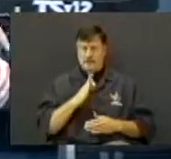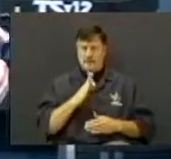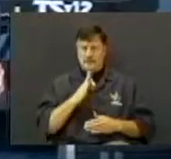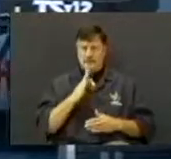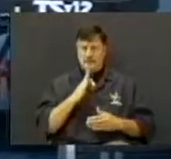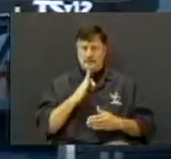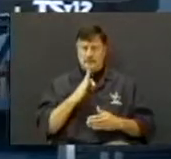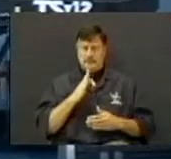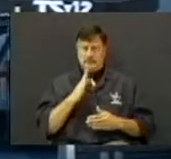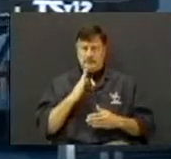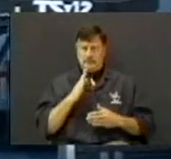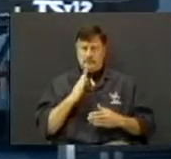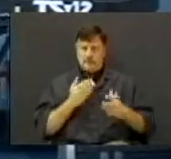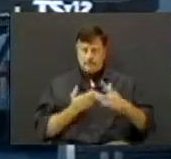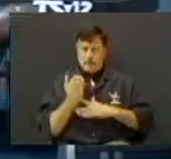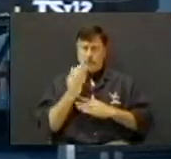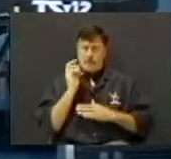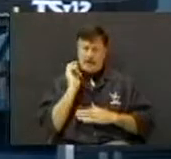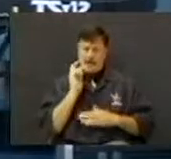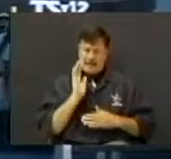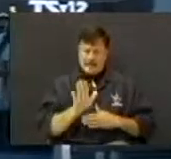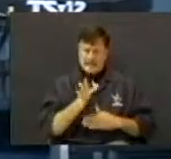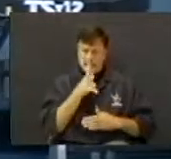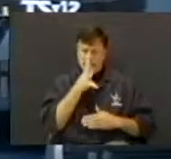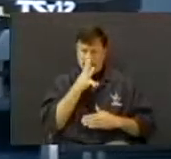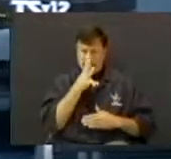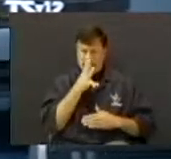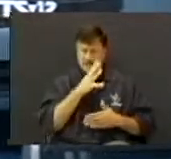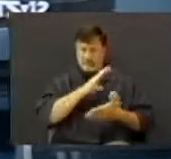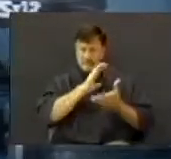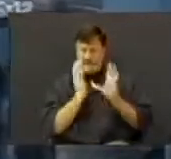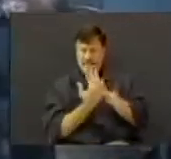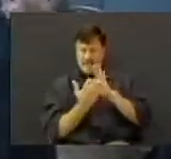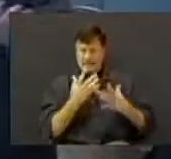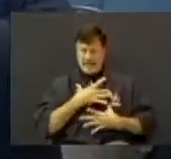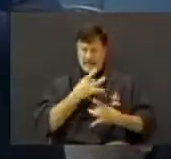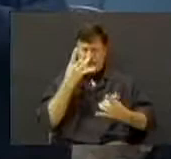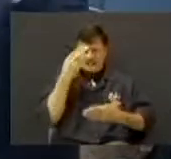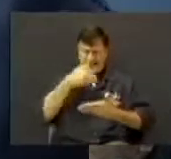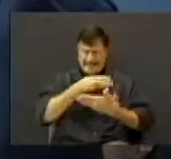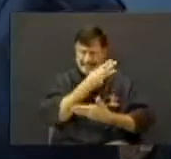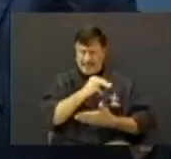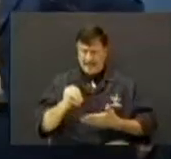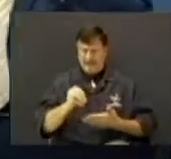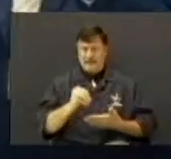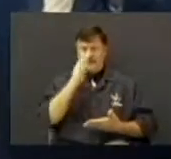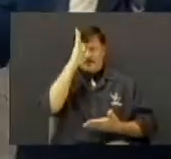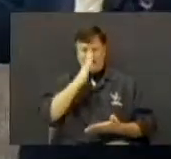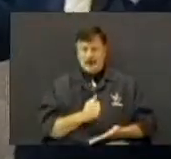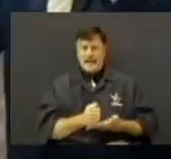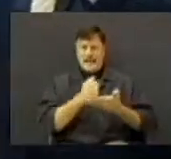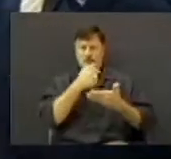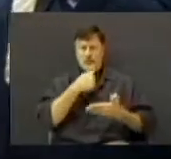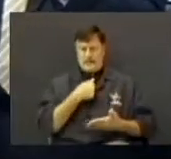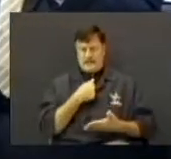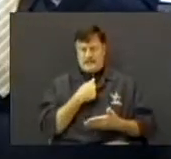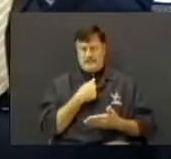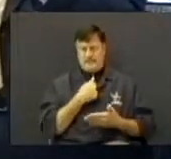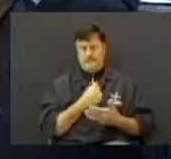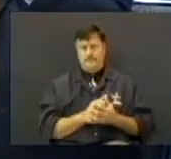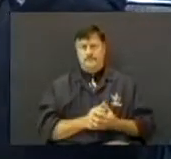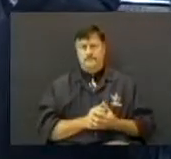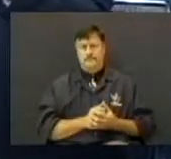interested in his spiritual well-being. Now, I'll tell you what, I was interested a lot with my kids. God help me, and I didn't get it.